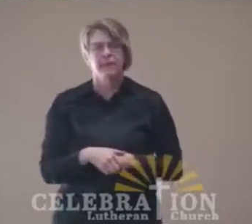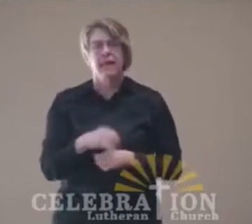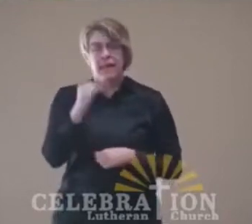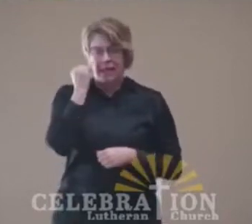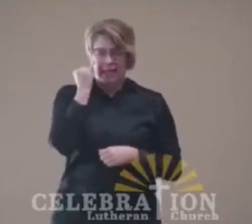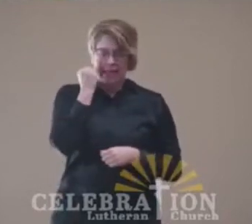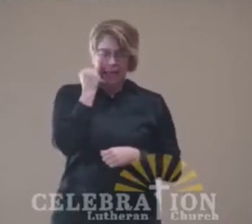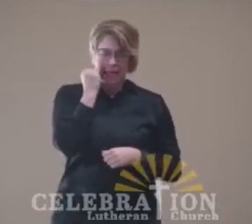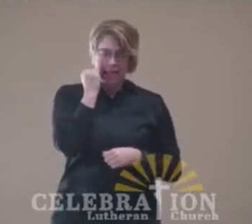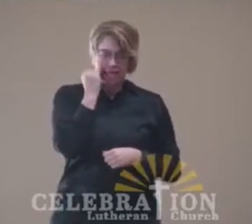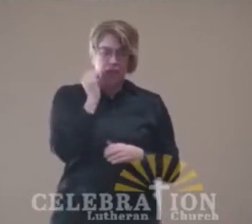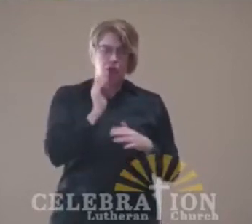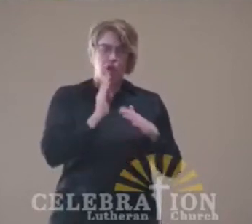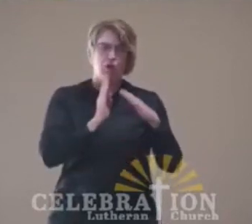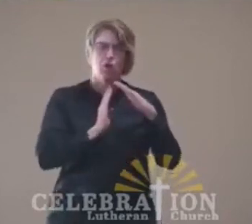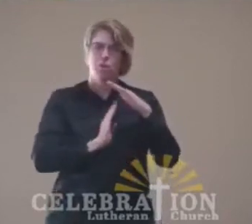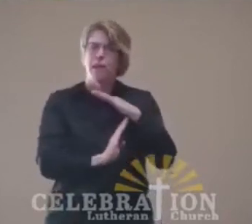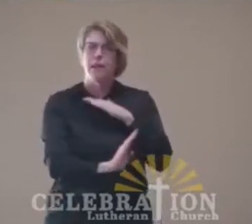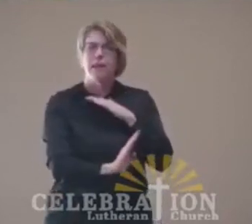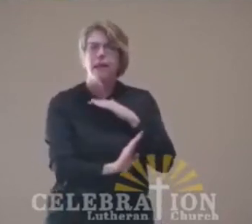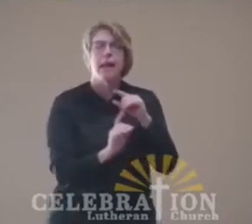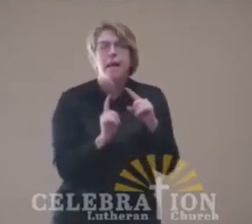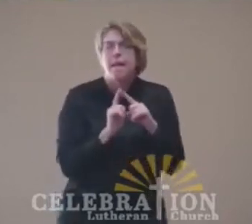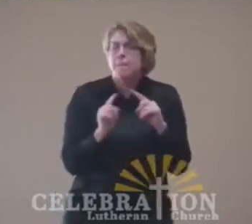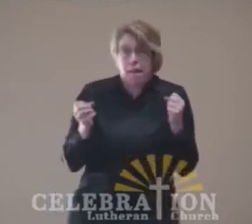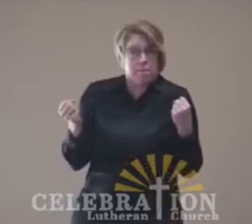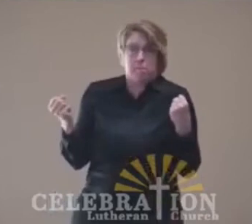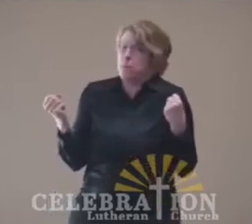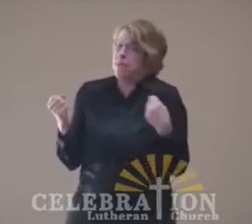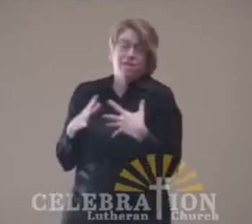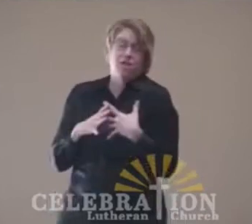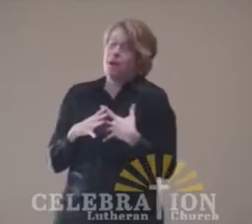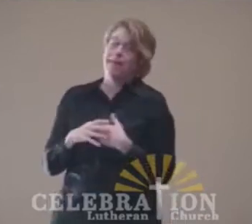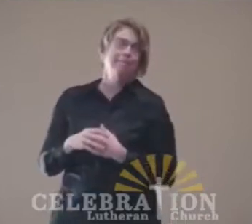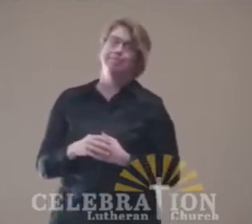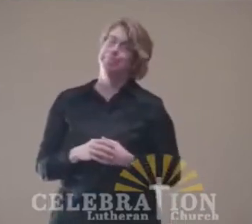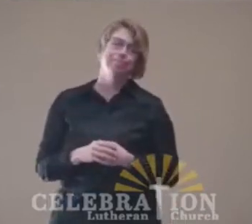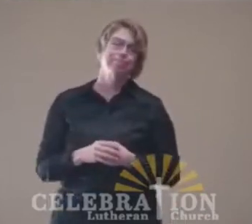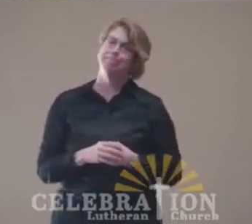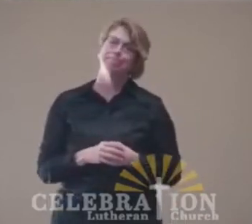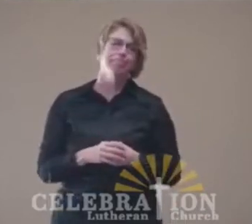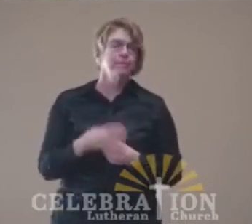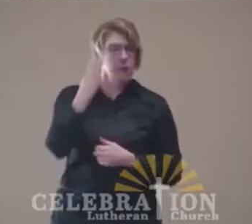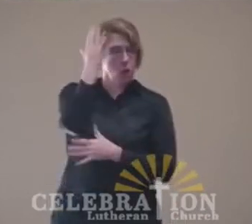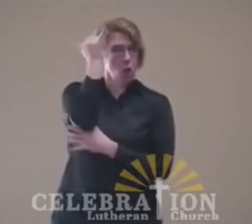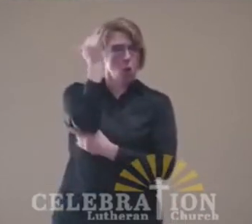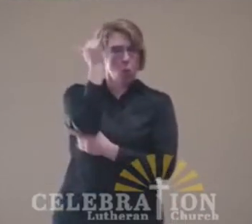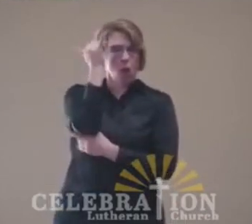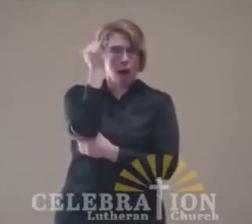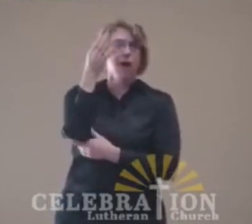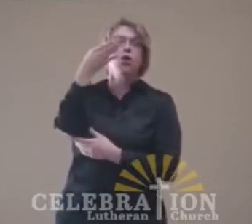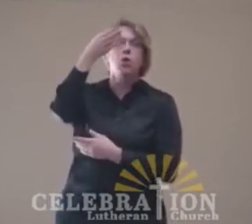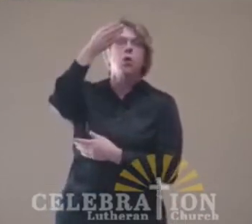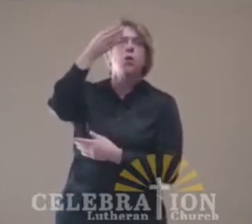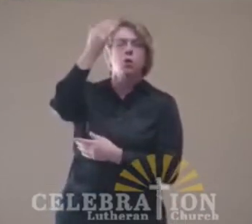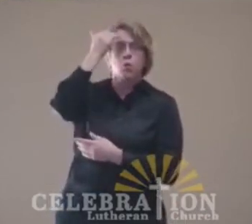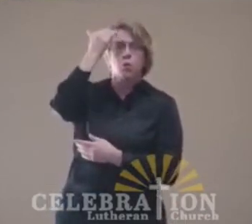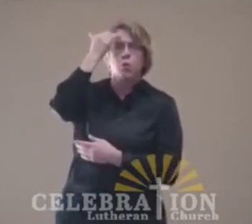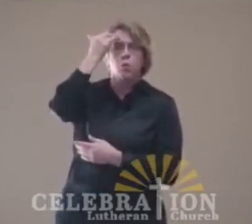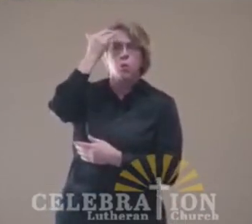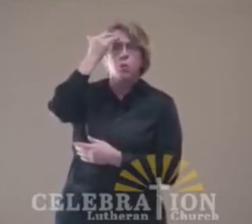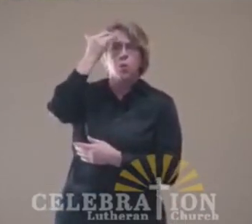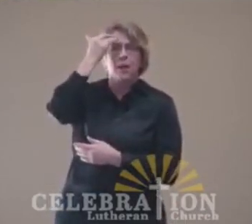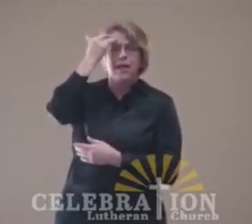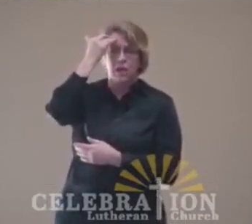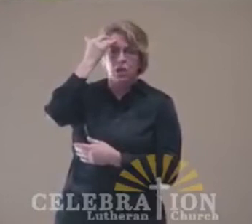but we need not be afraid of it. Because we know where we end up if we get